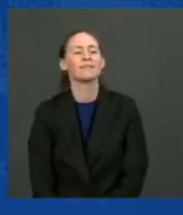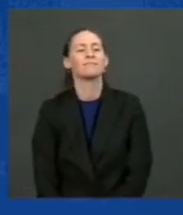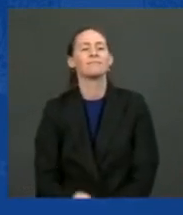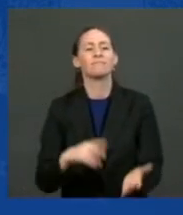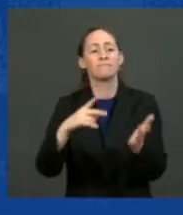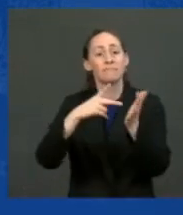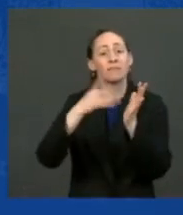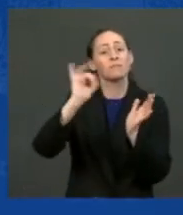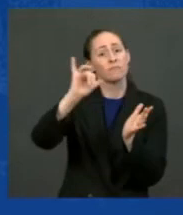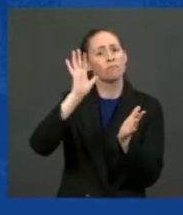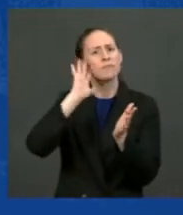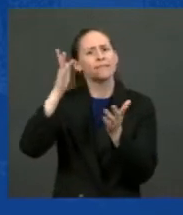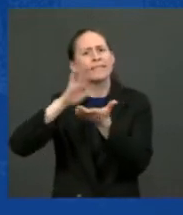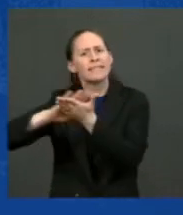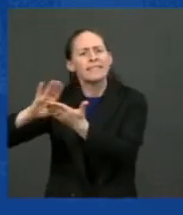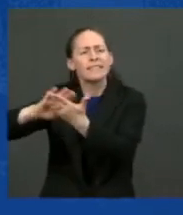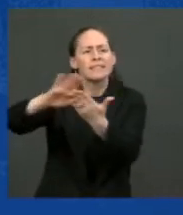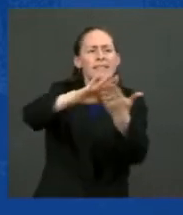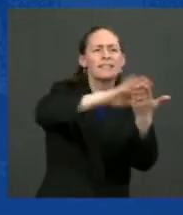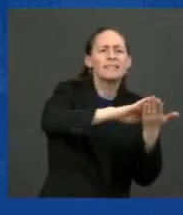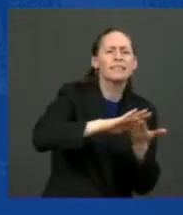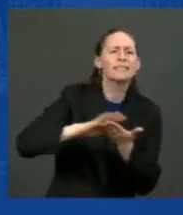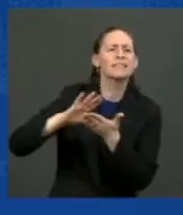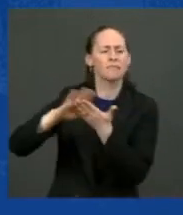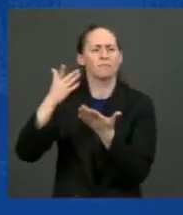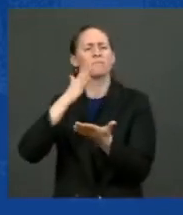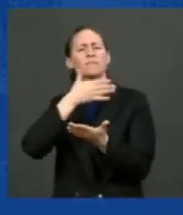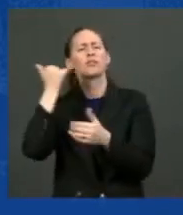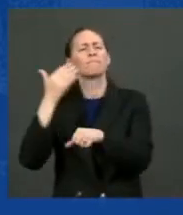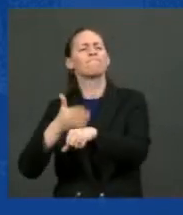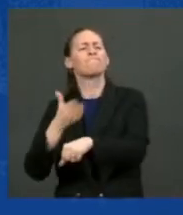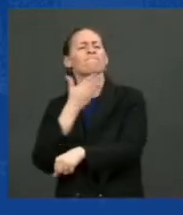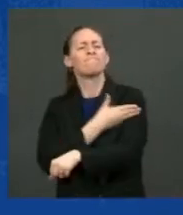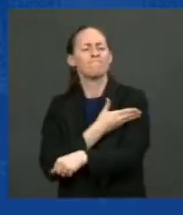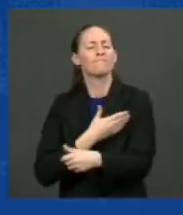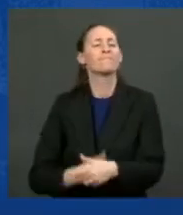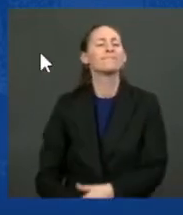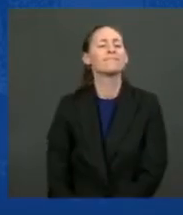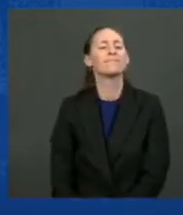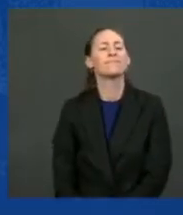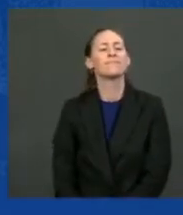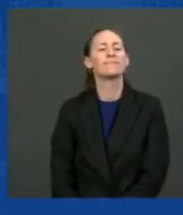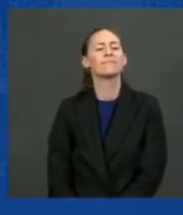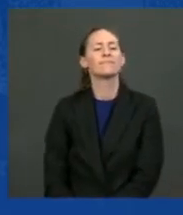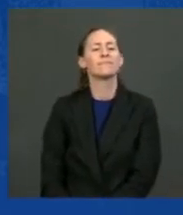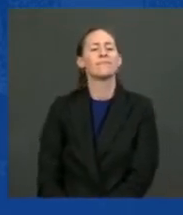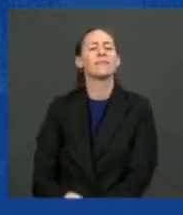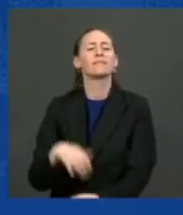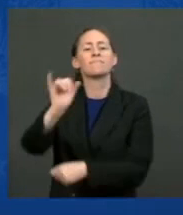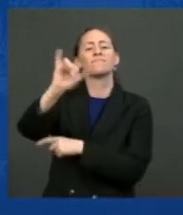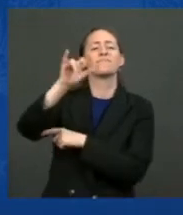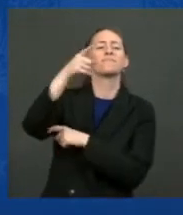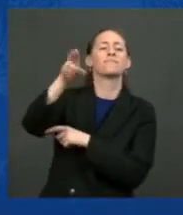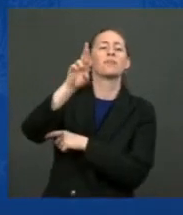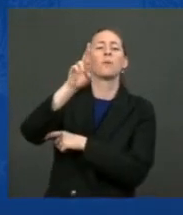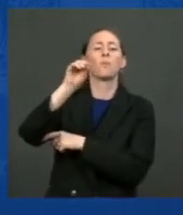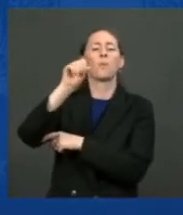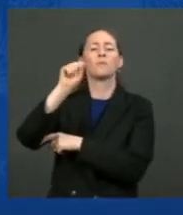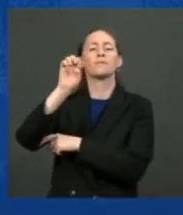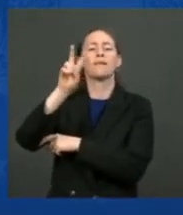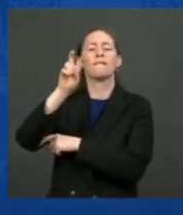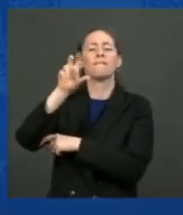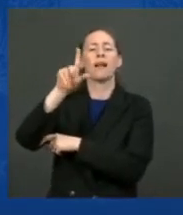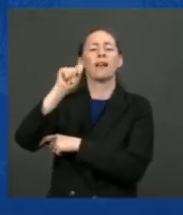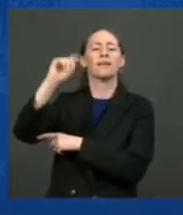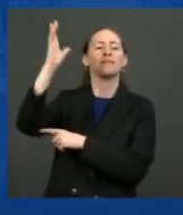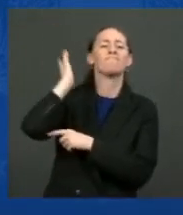I want a job core, just like Roosevelt, a job core, but an environmental job core of over 160,000. This is sort of like the